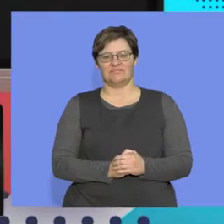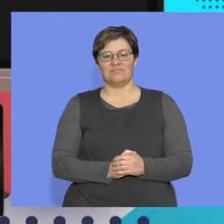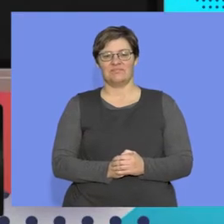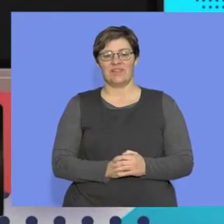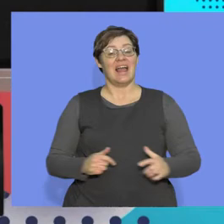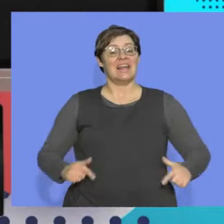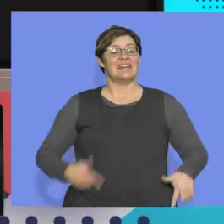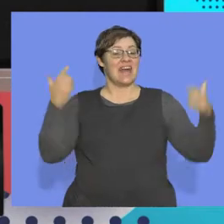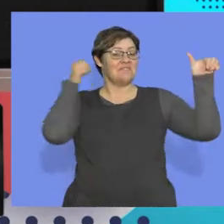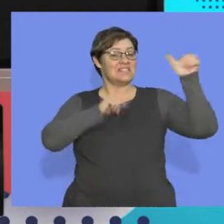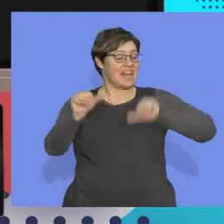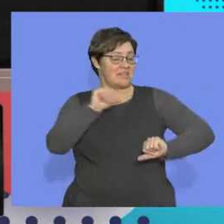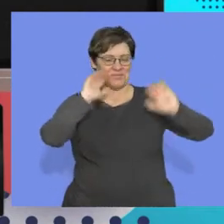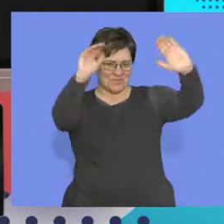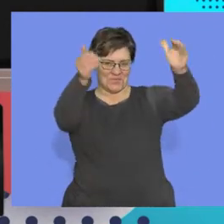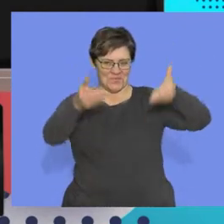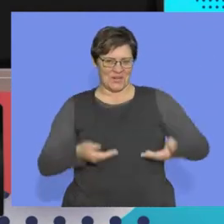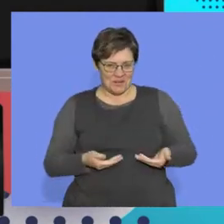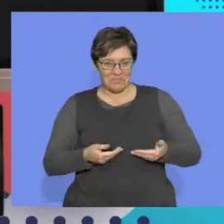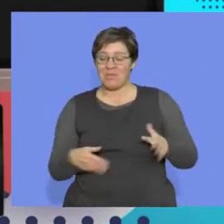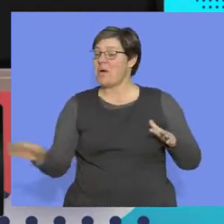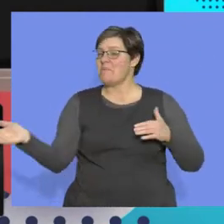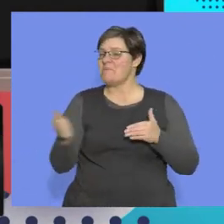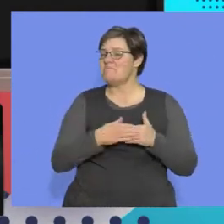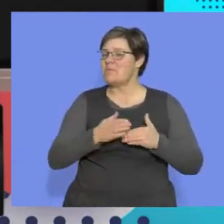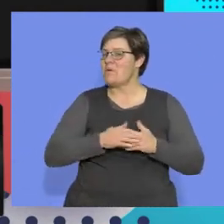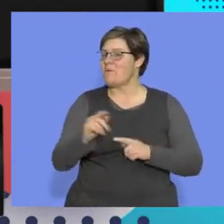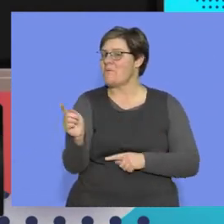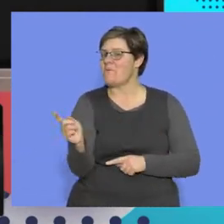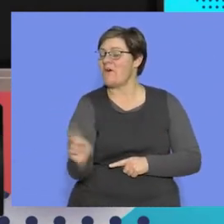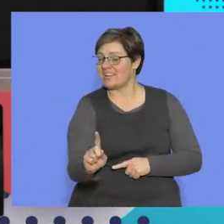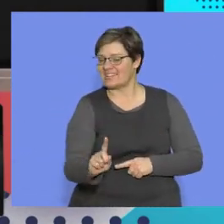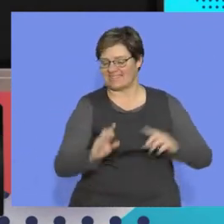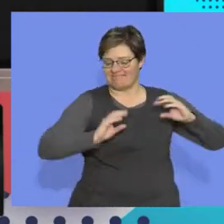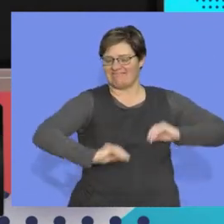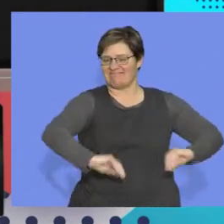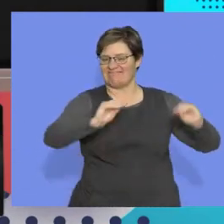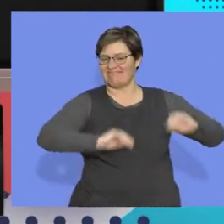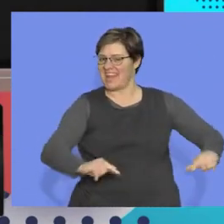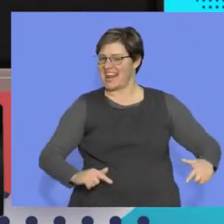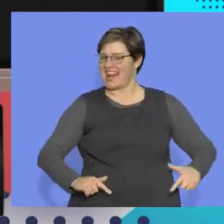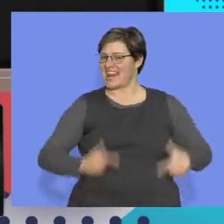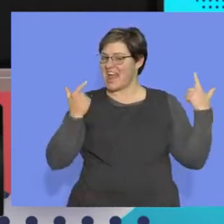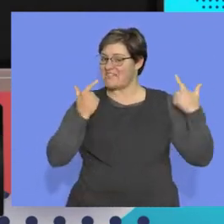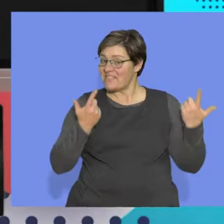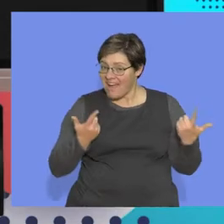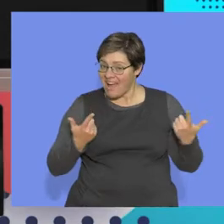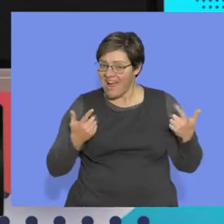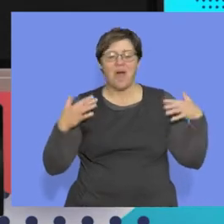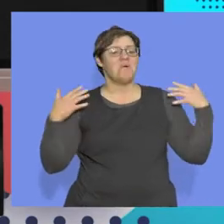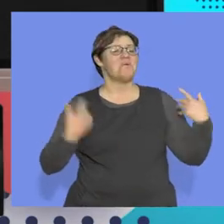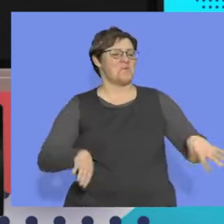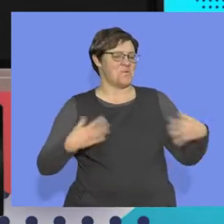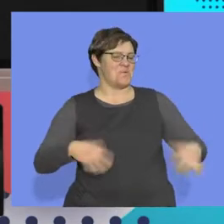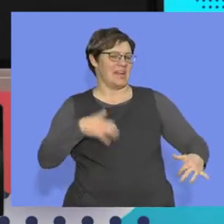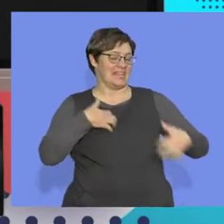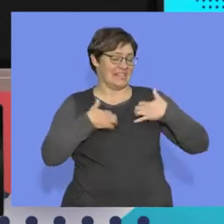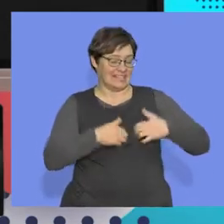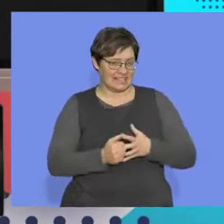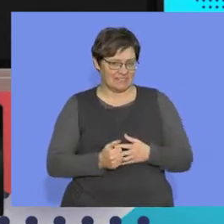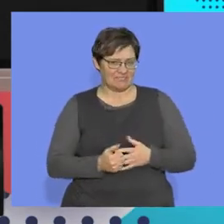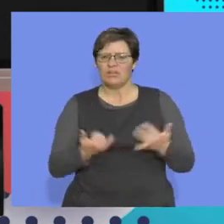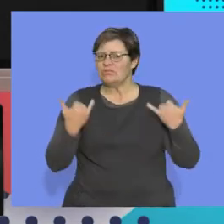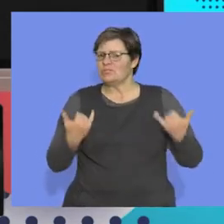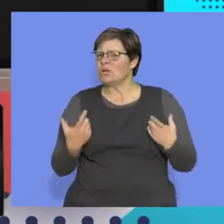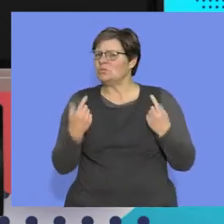Welcome life sciences. Welcome to another exciting life science lesson. What are we looking at today? Well guys, we're revising